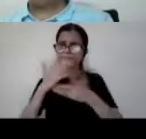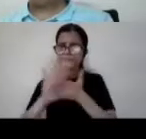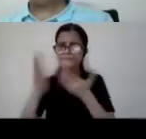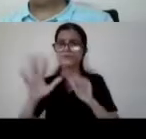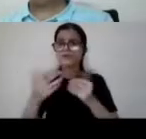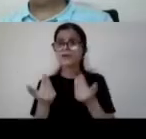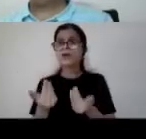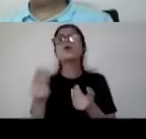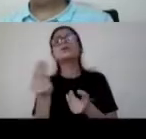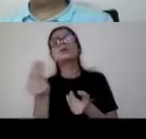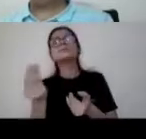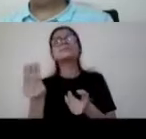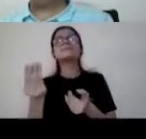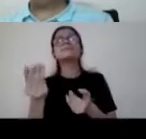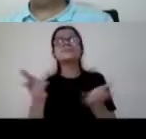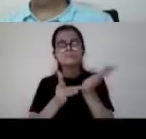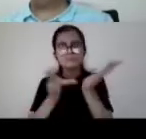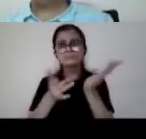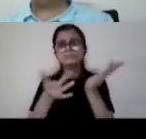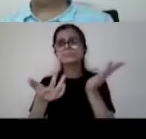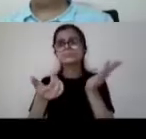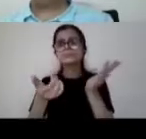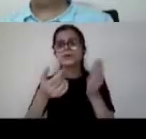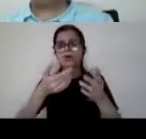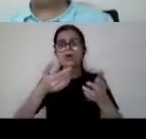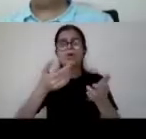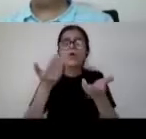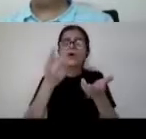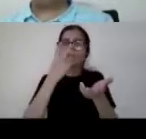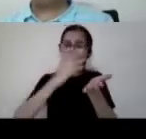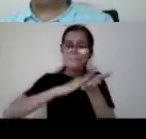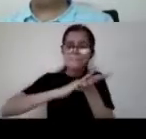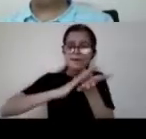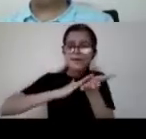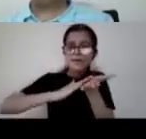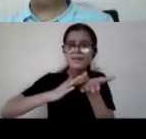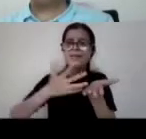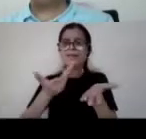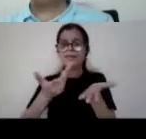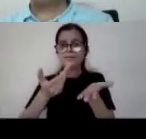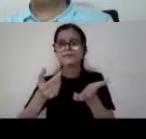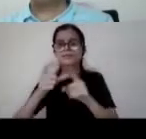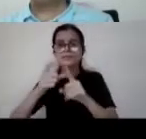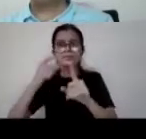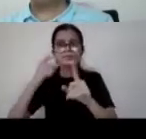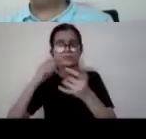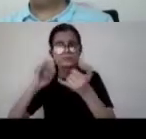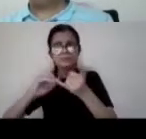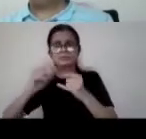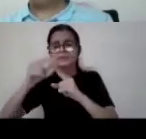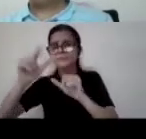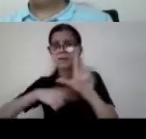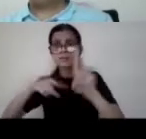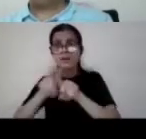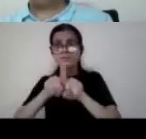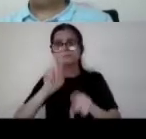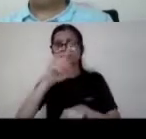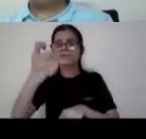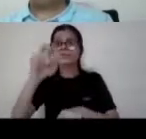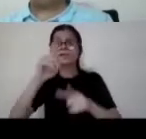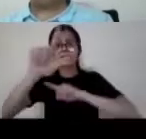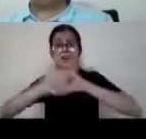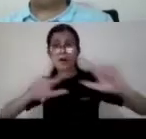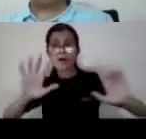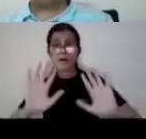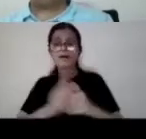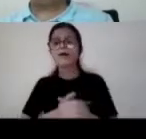now available on these devices a braille displace also supports all those 16 17 indian languages our screen reading software